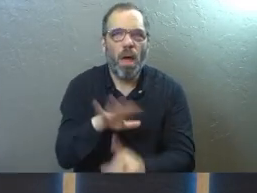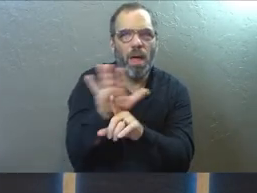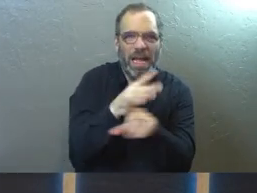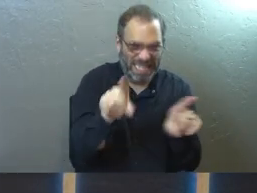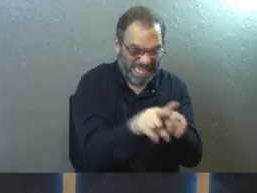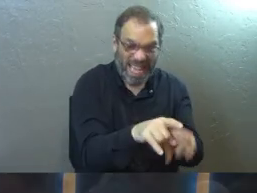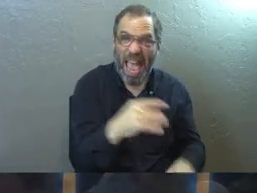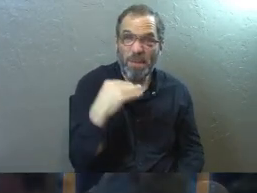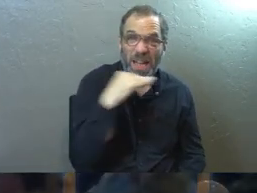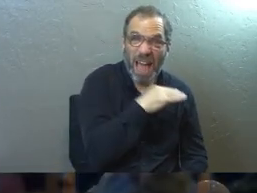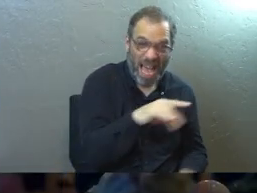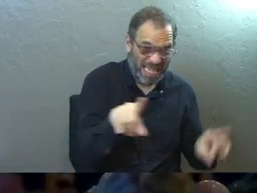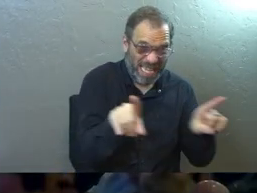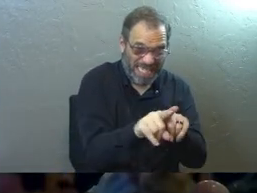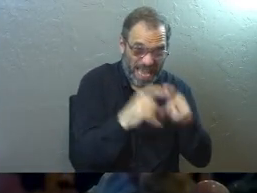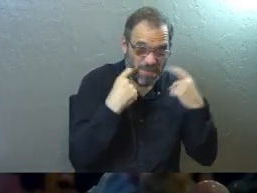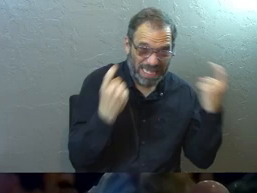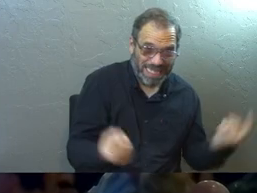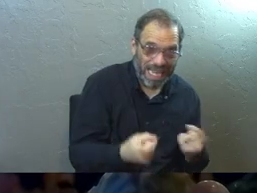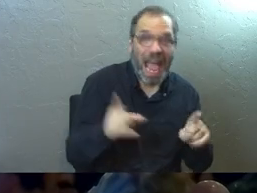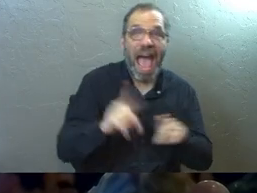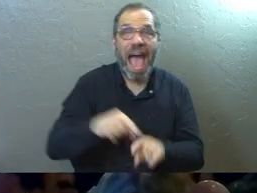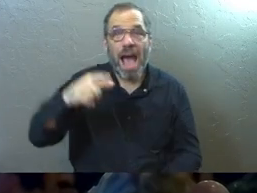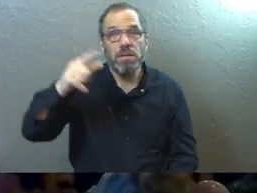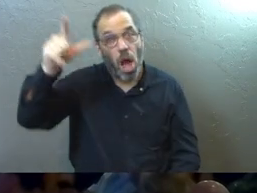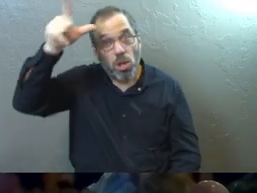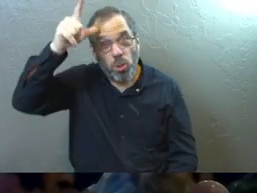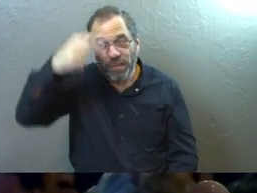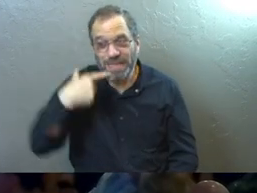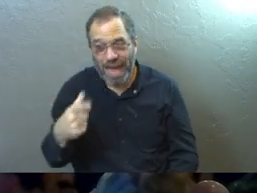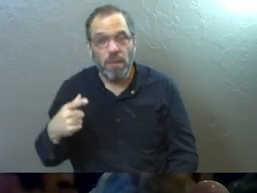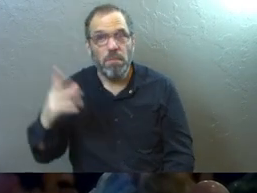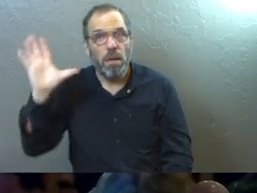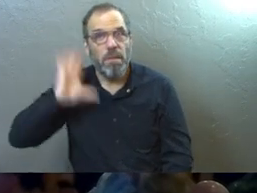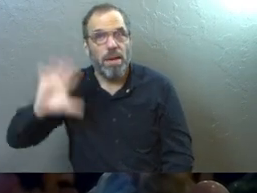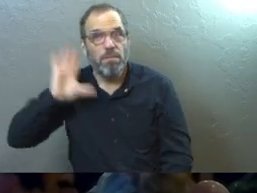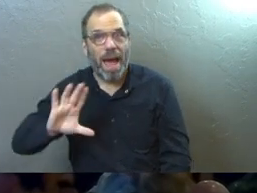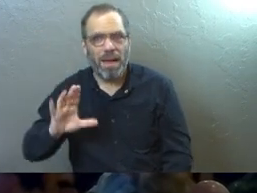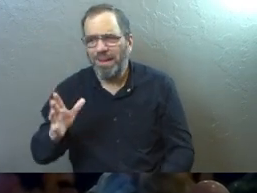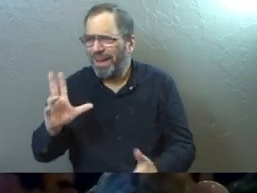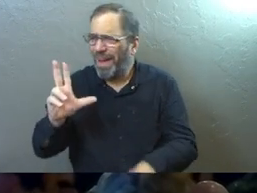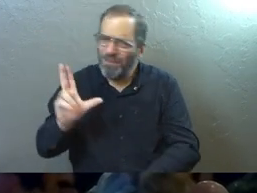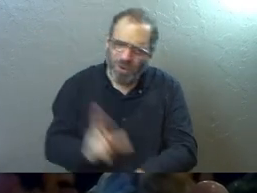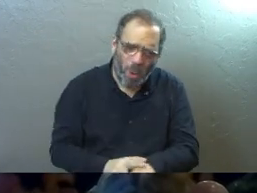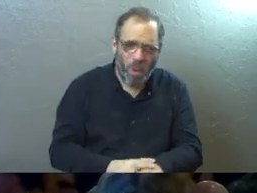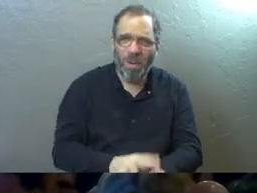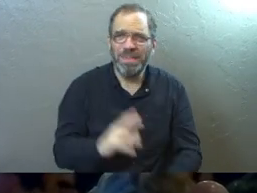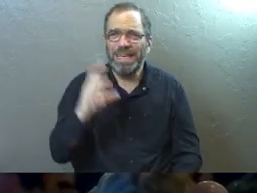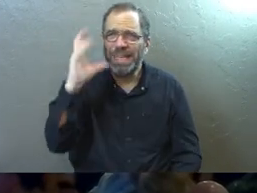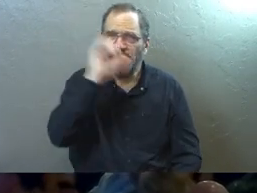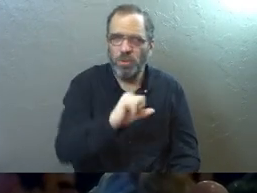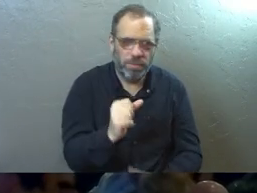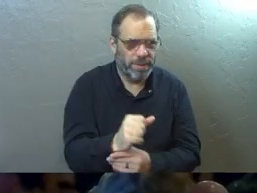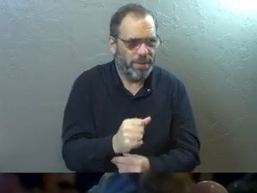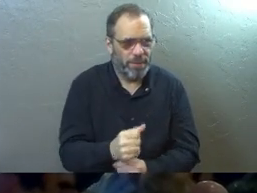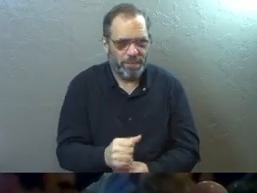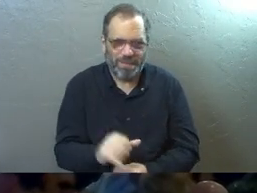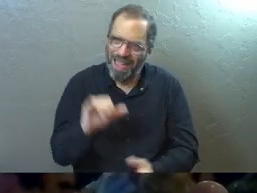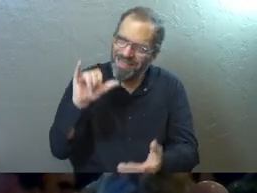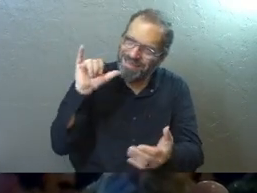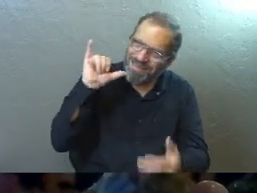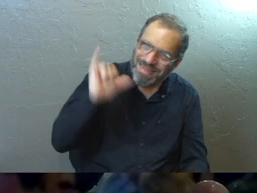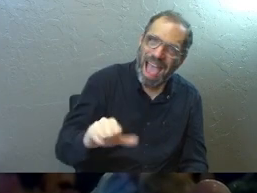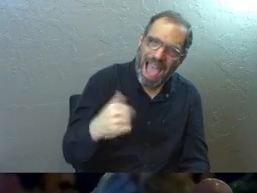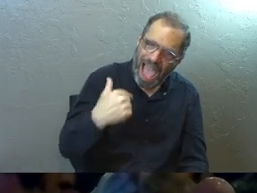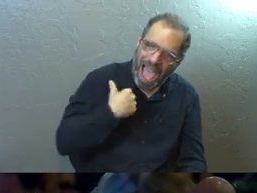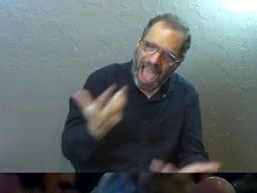lie and the same sin that he had fallen for. Of course, he assumes that that's the